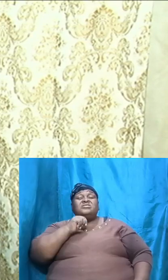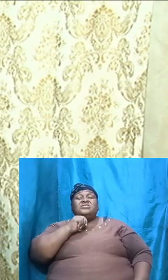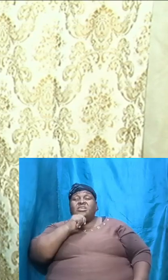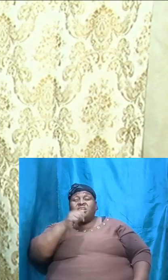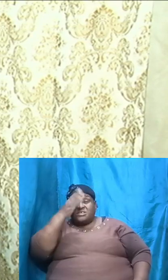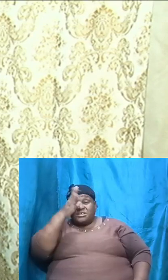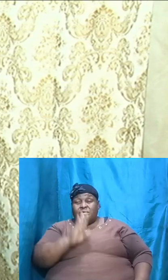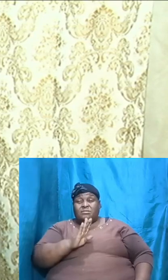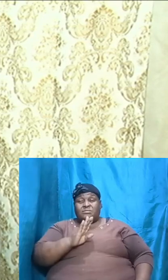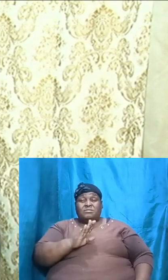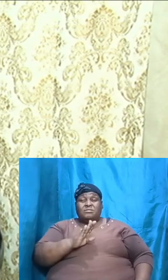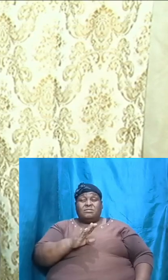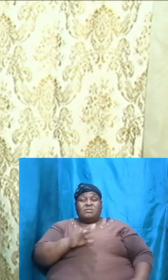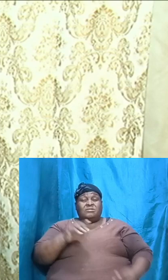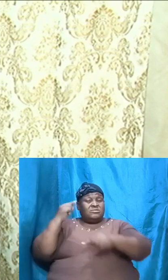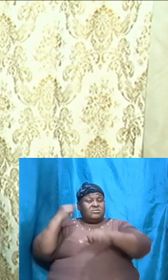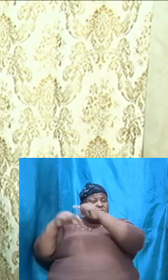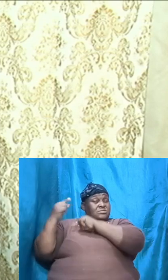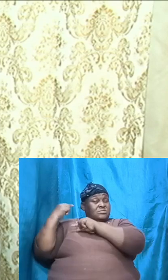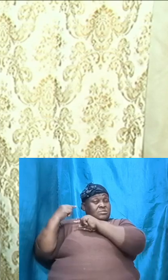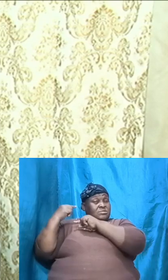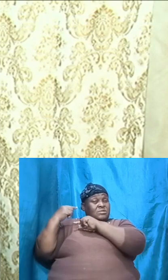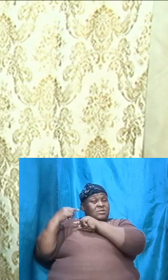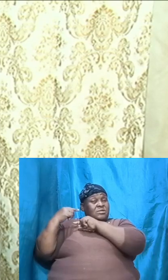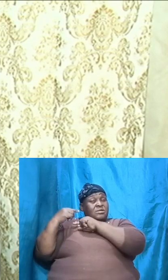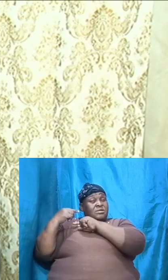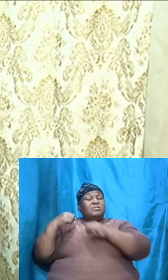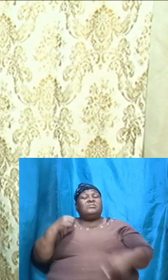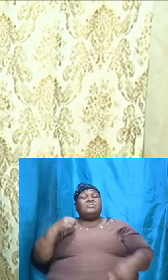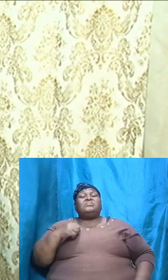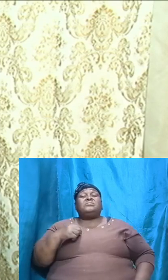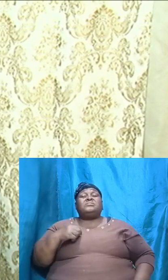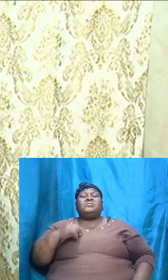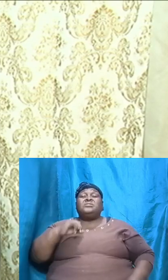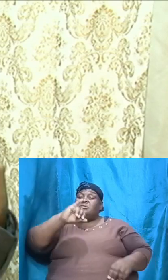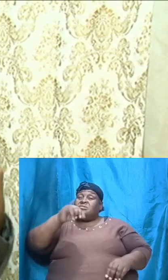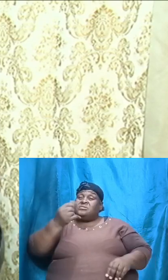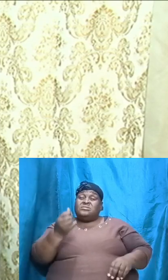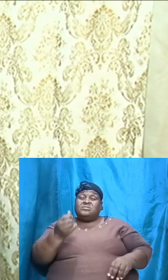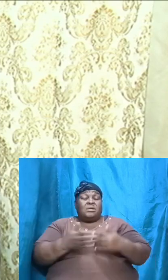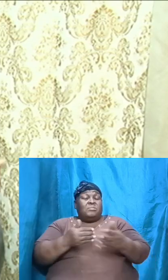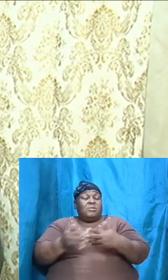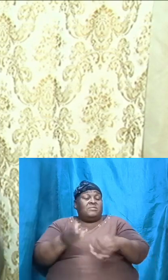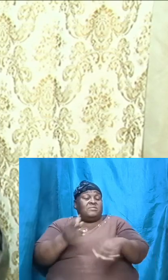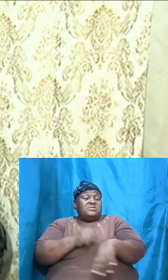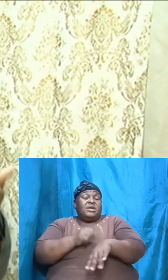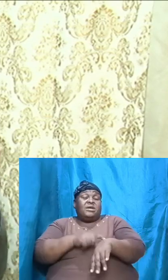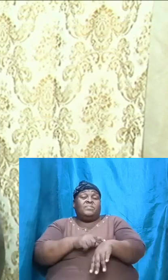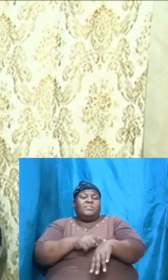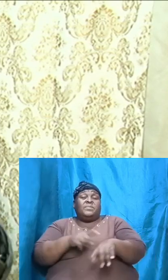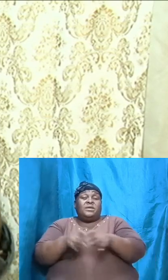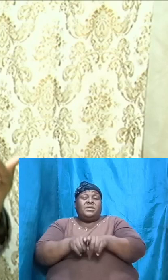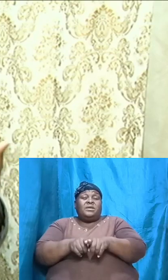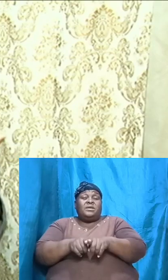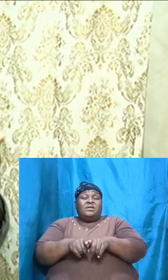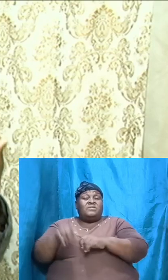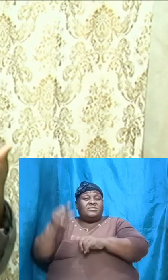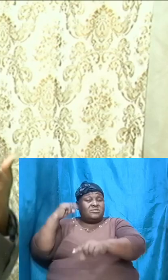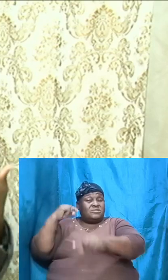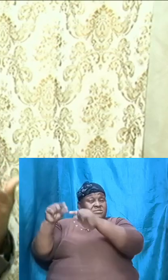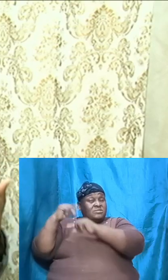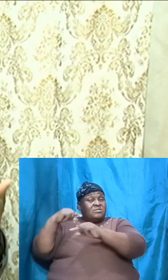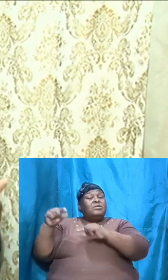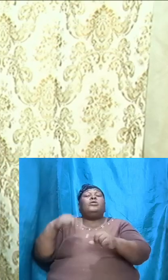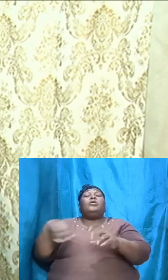lineage, and Cain was the ungodly one. And it was just a matter of time as the offspring from both